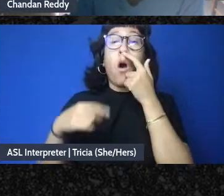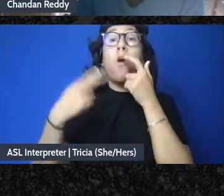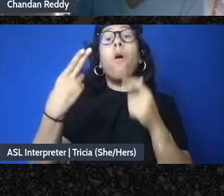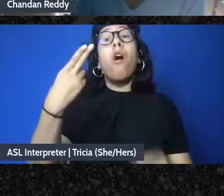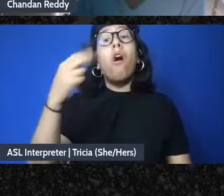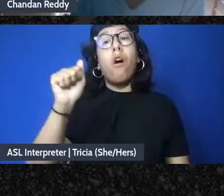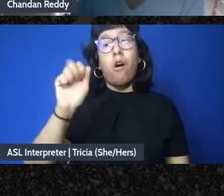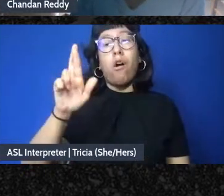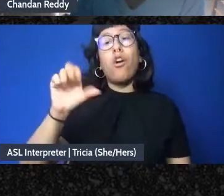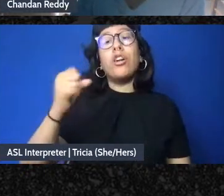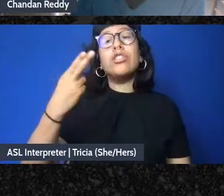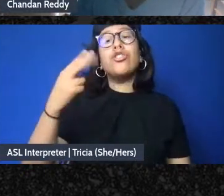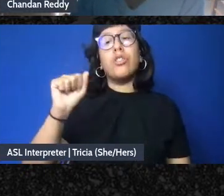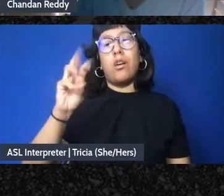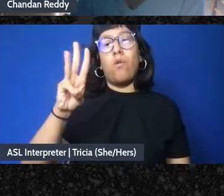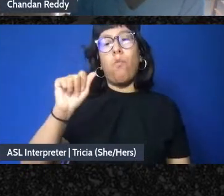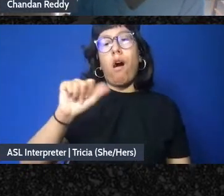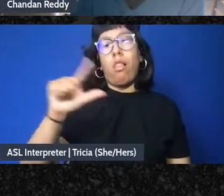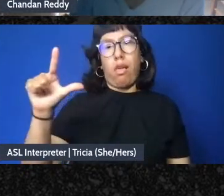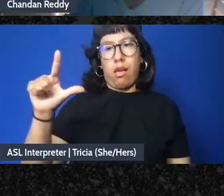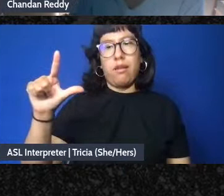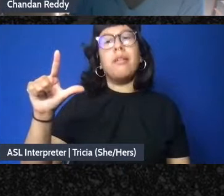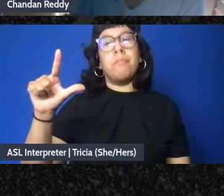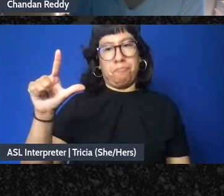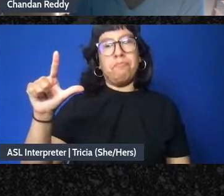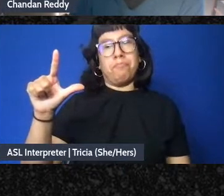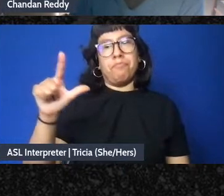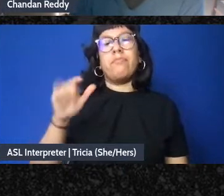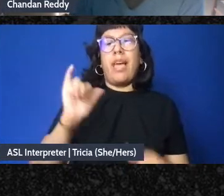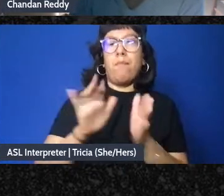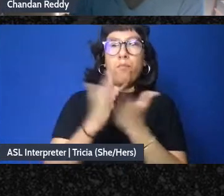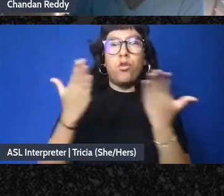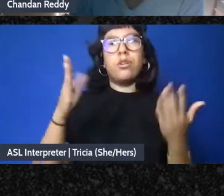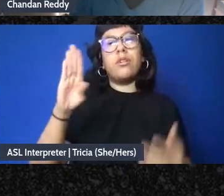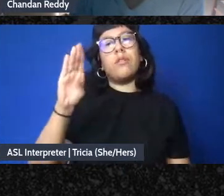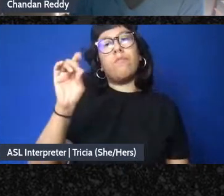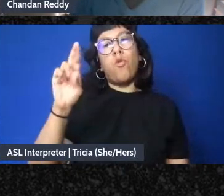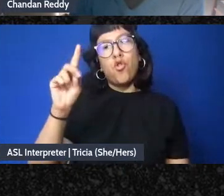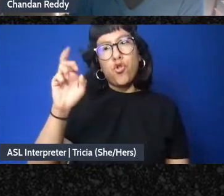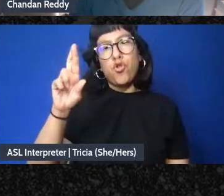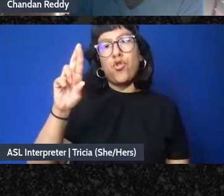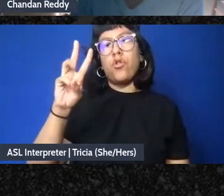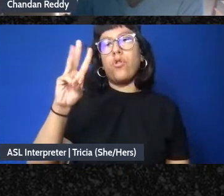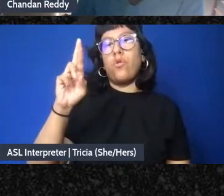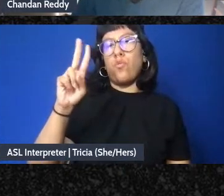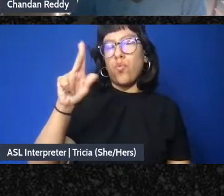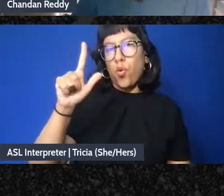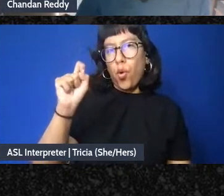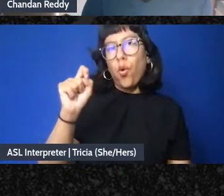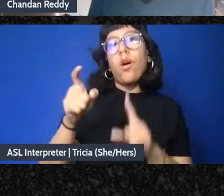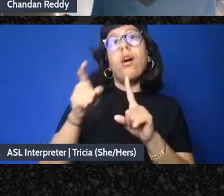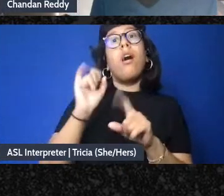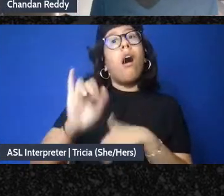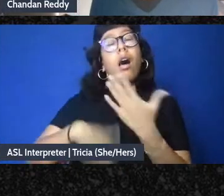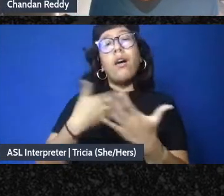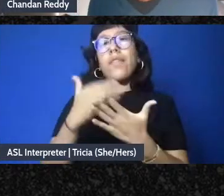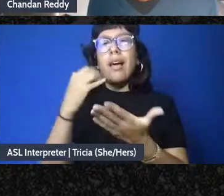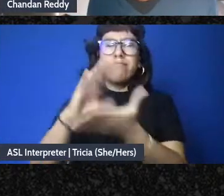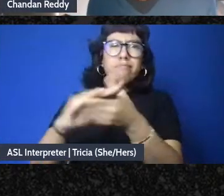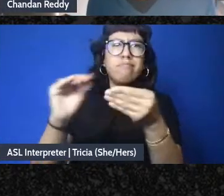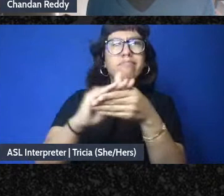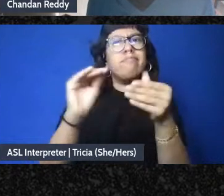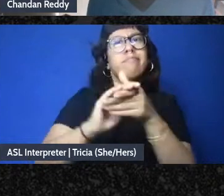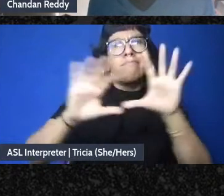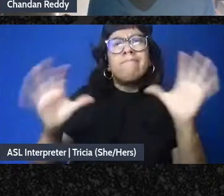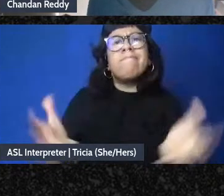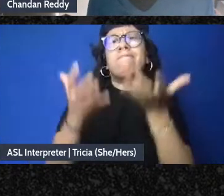lot of you know many one of the many great thinkers and leaders whose work informs the land back movements I'd encourage people